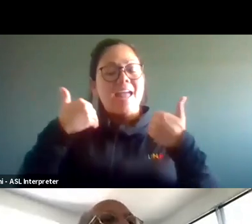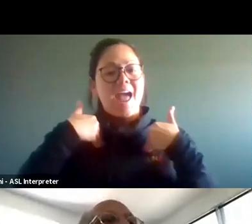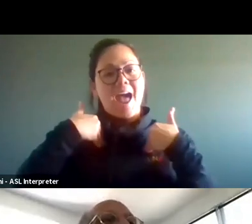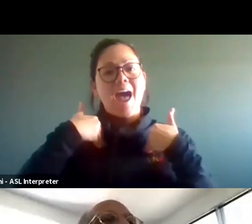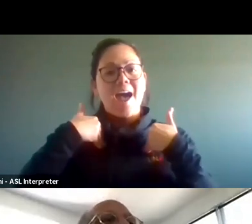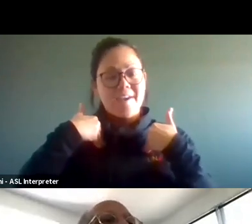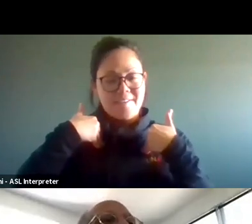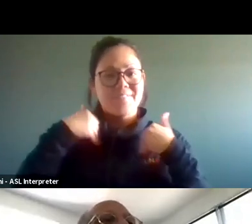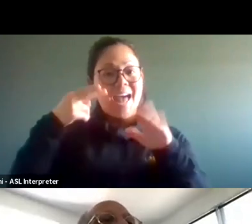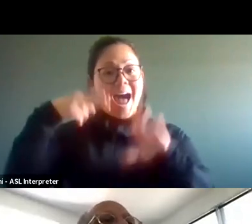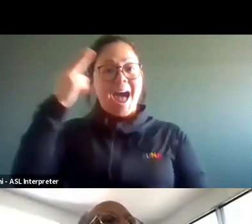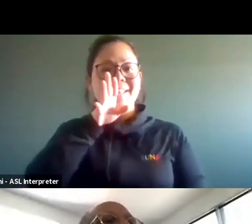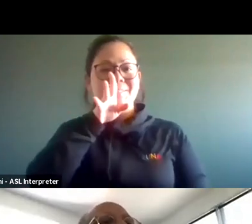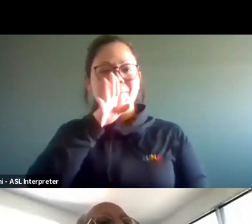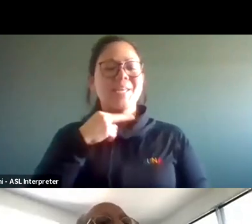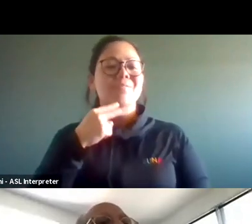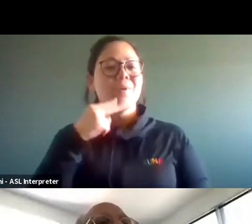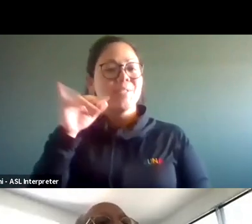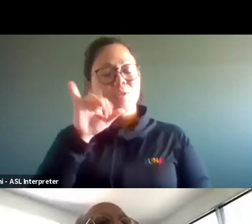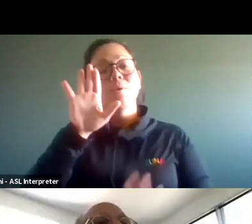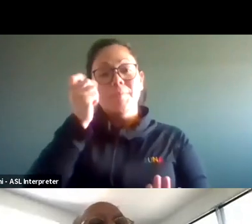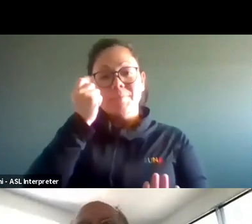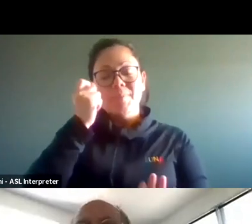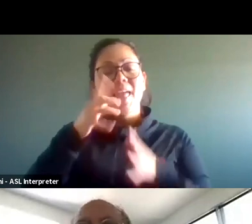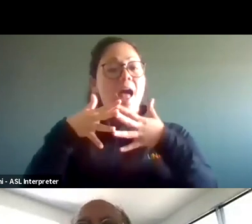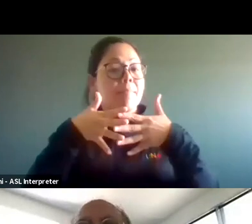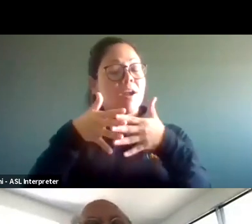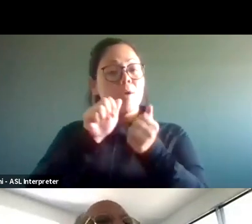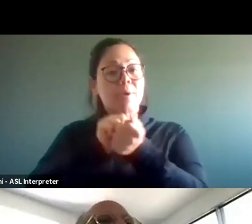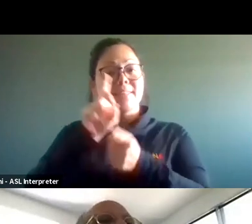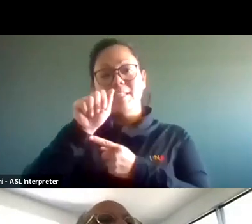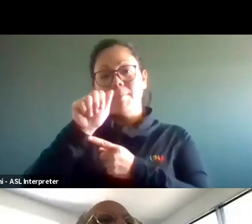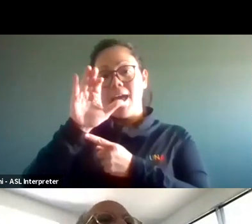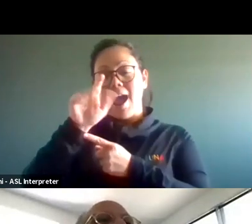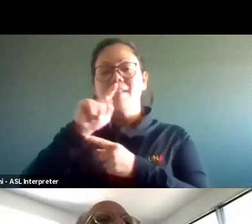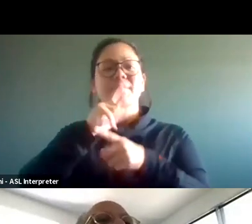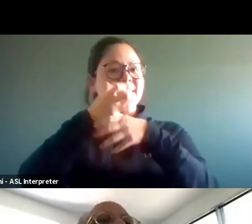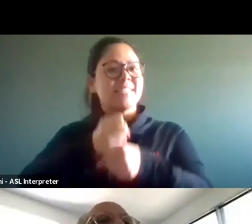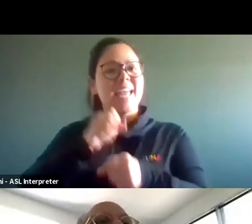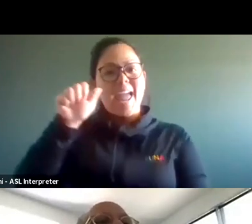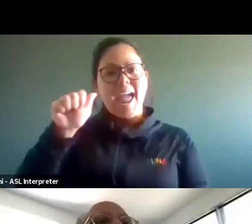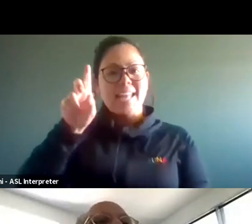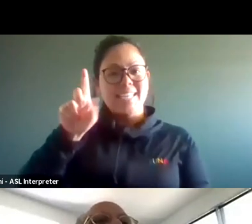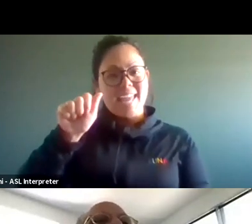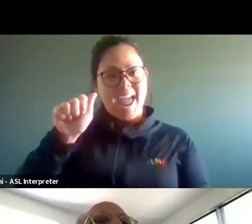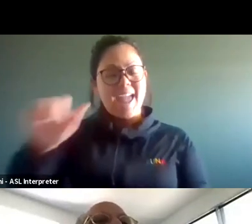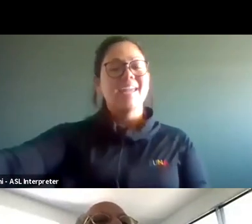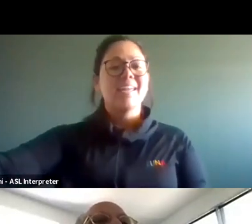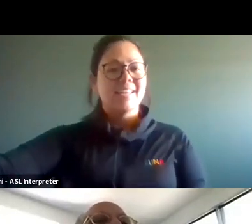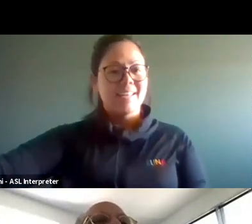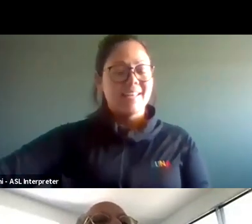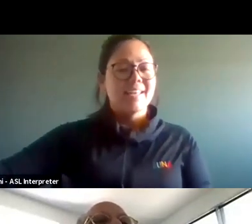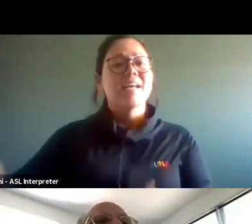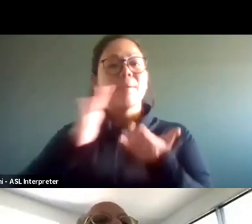speaking voice. The Americans with Disabilities Act, also known as ADA, is turning 30 this